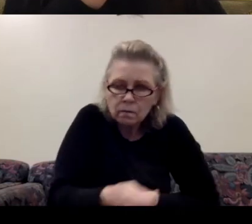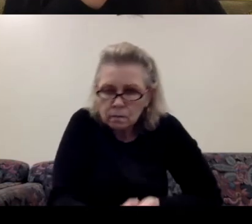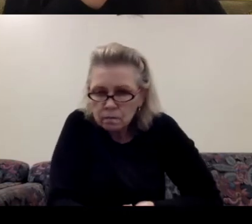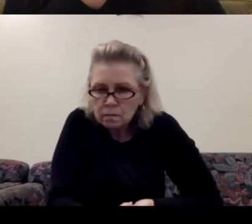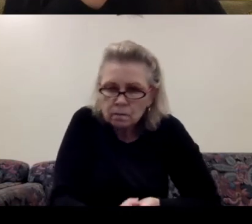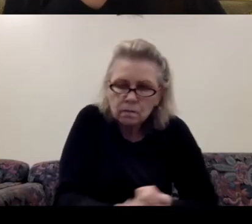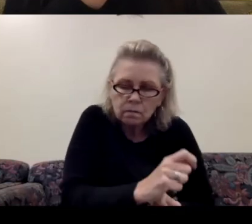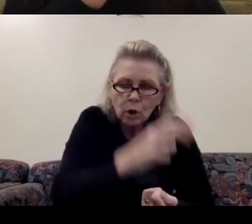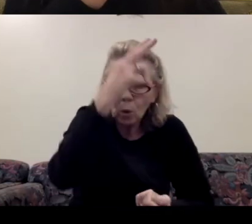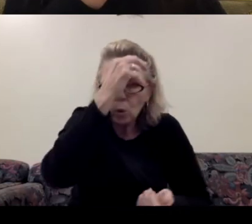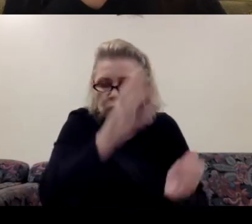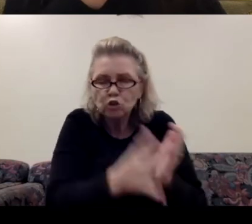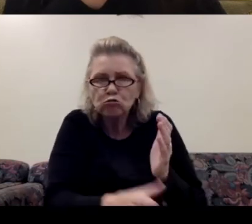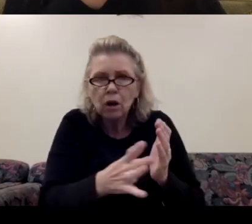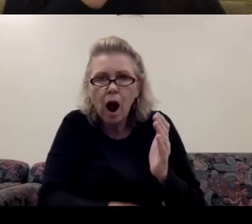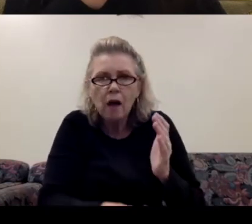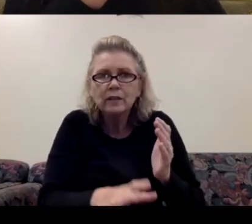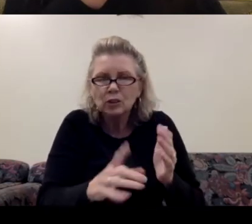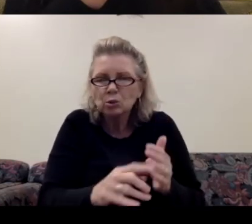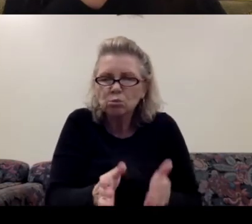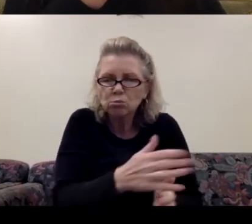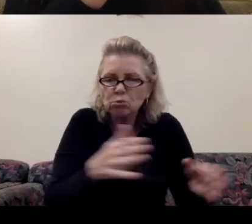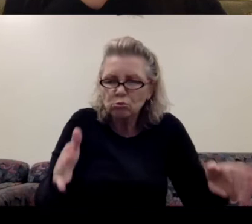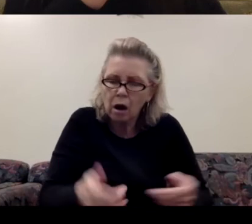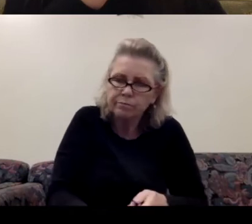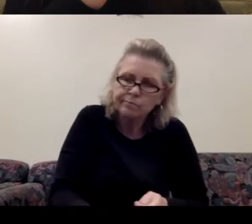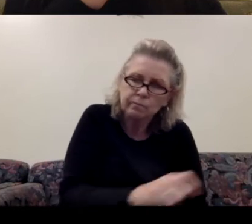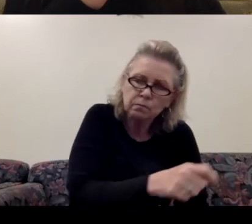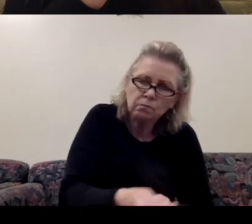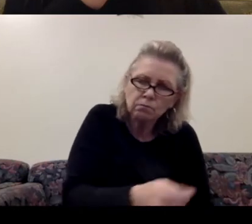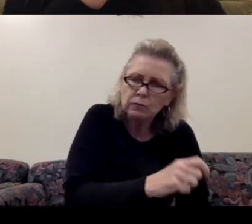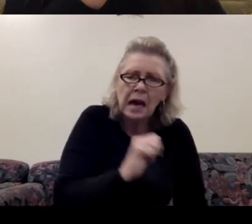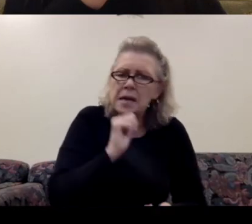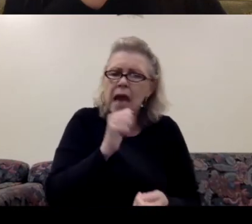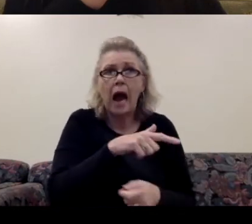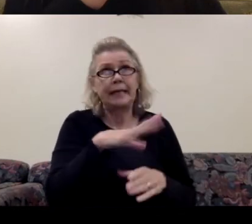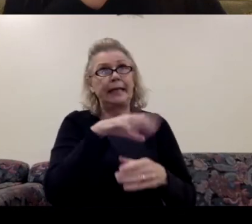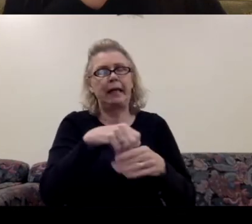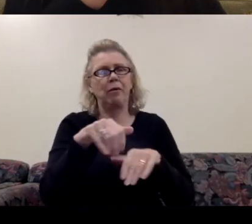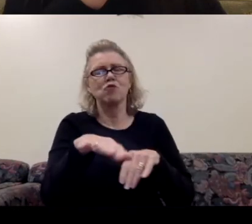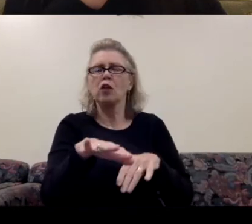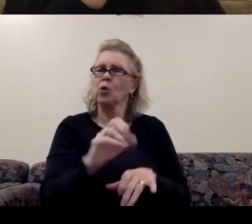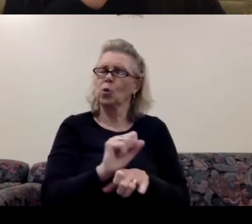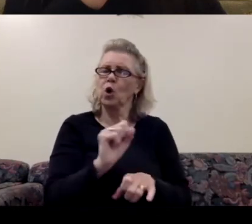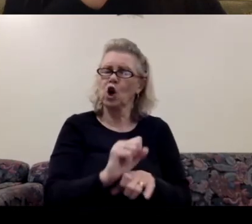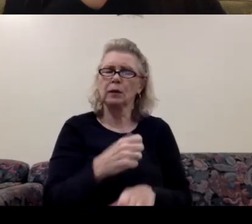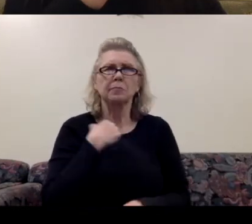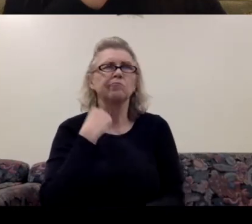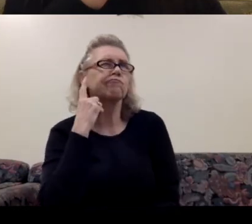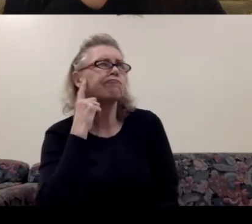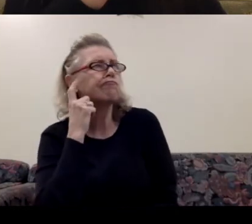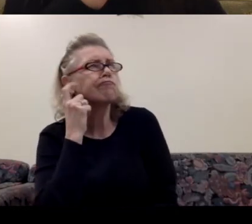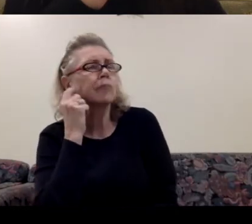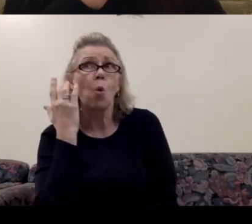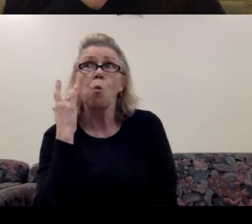not on parade, but working. So my dream was to make a parade